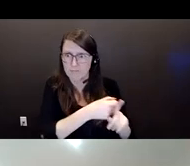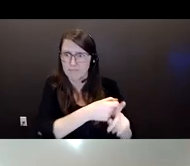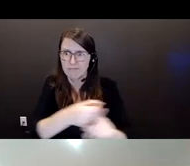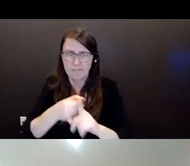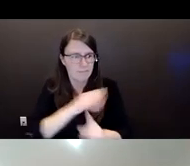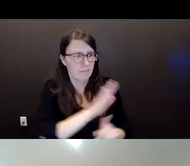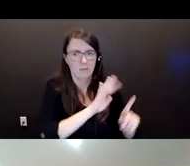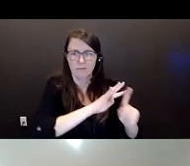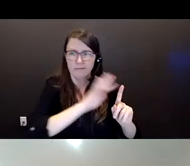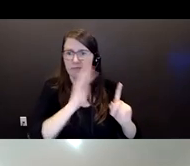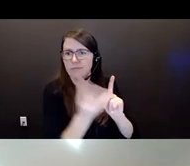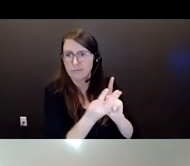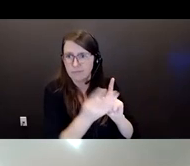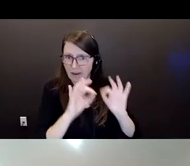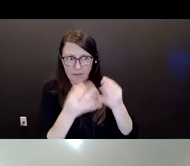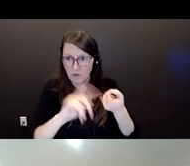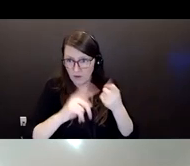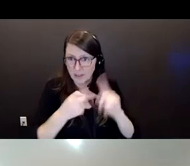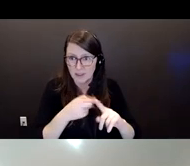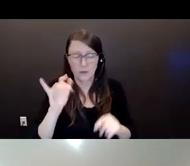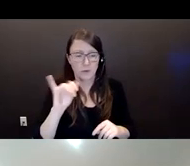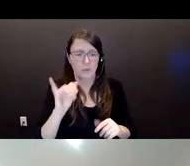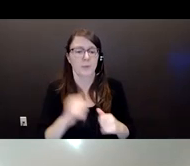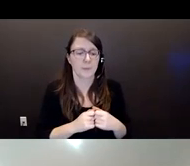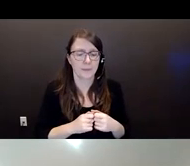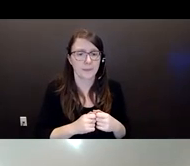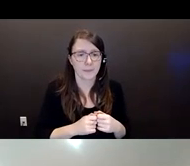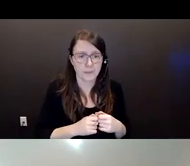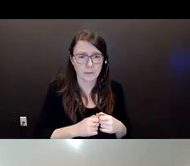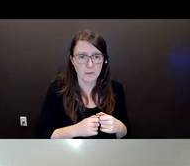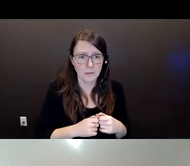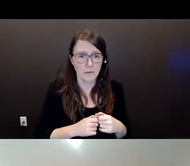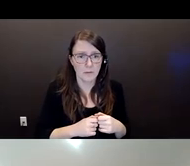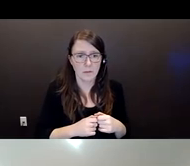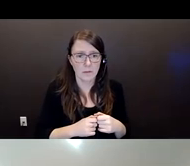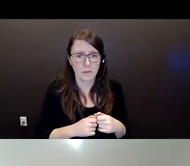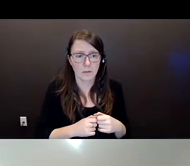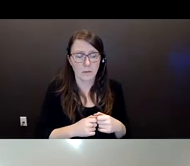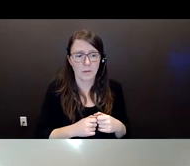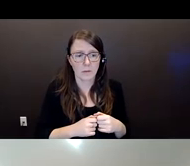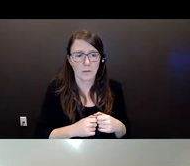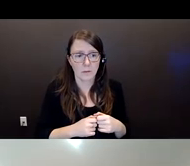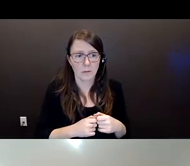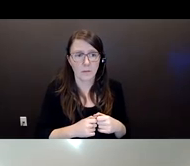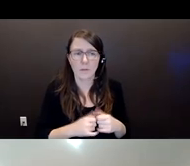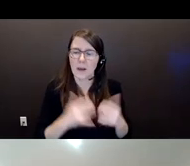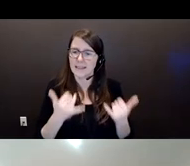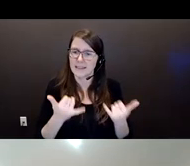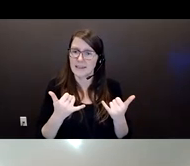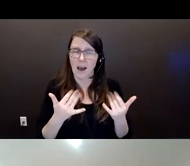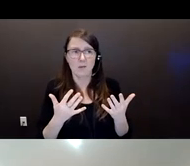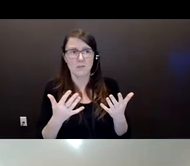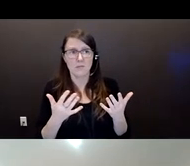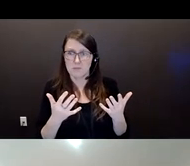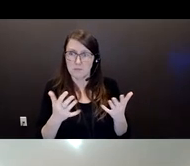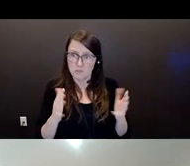and, you know, for, you know, being more aware, more vigilant, but also now just sort of helping